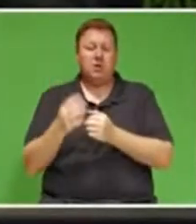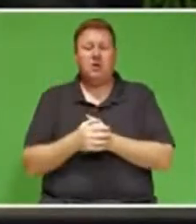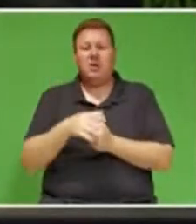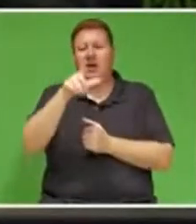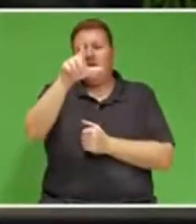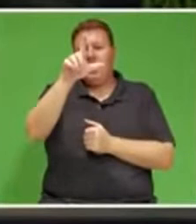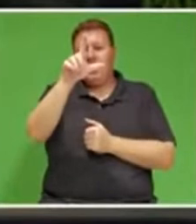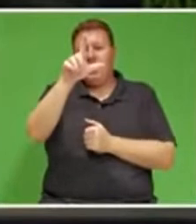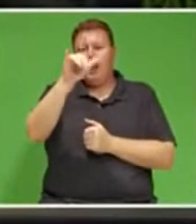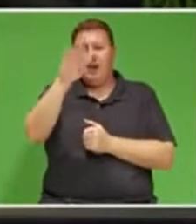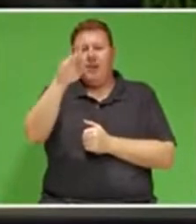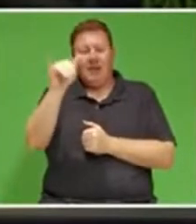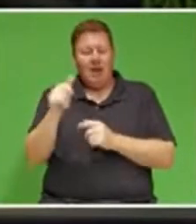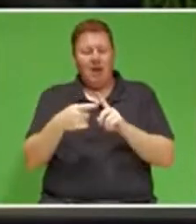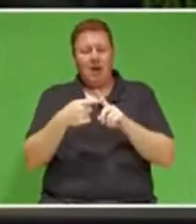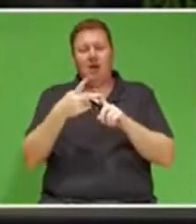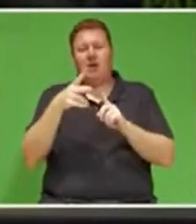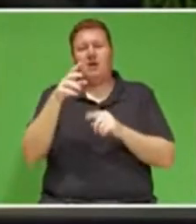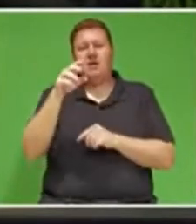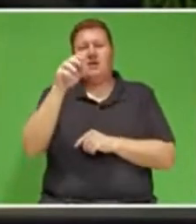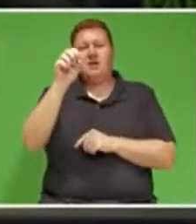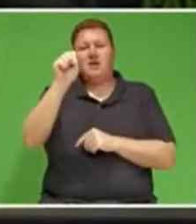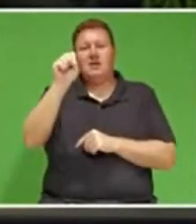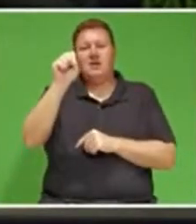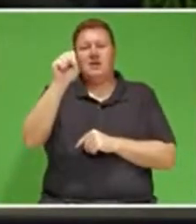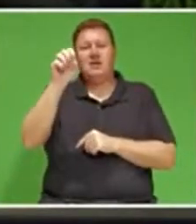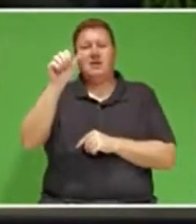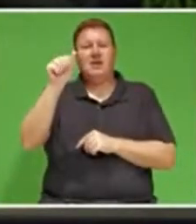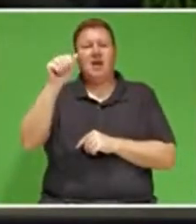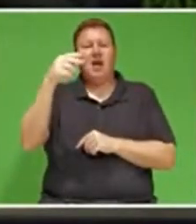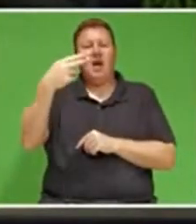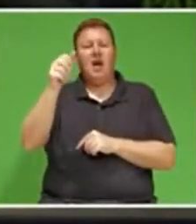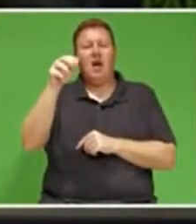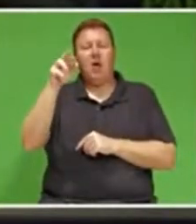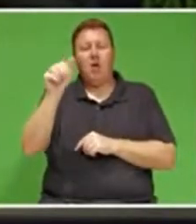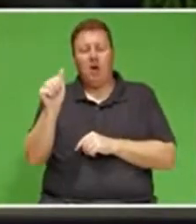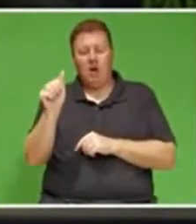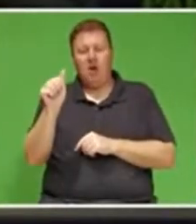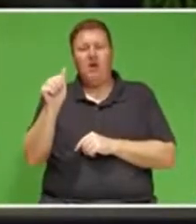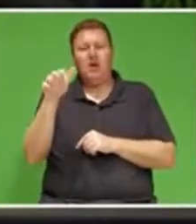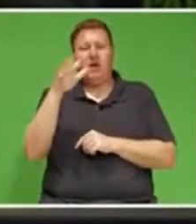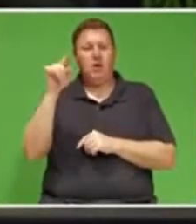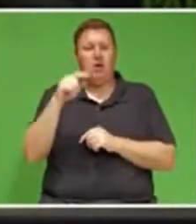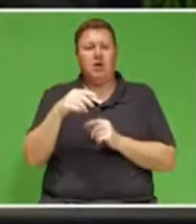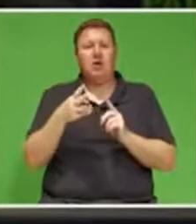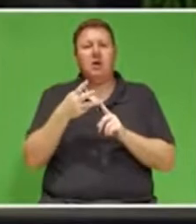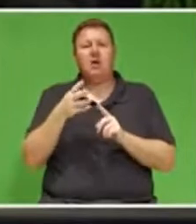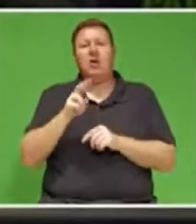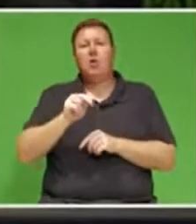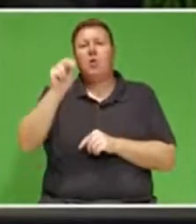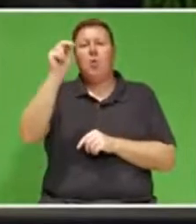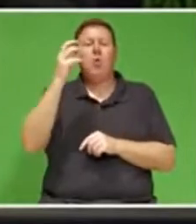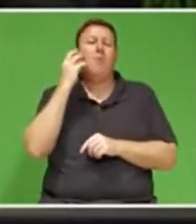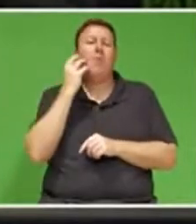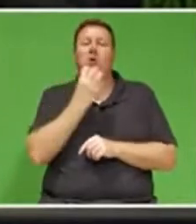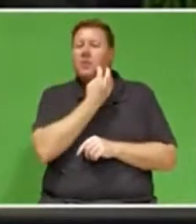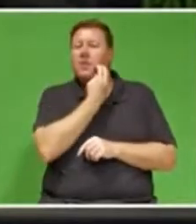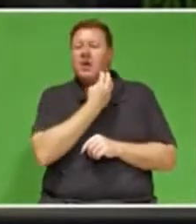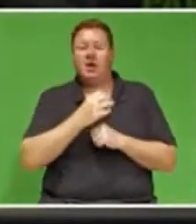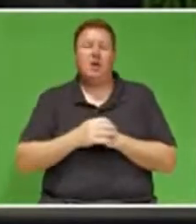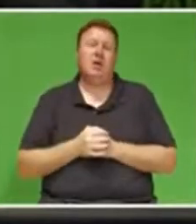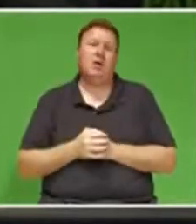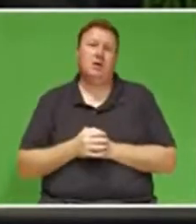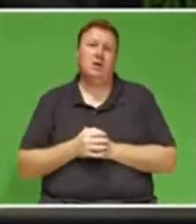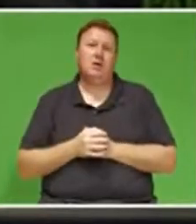the Sahel region, and northern Mozambique as well. In October last year, South